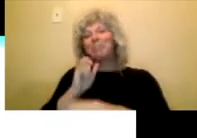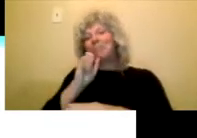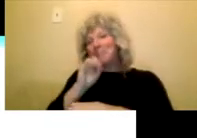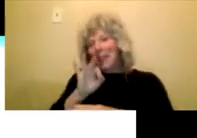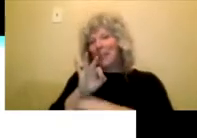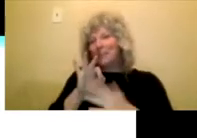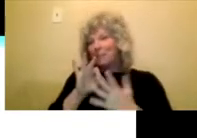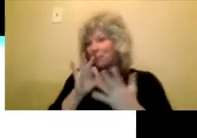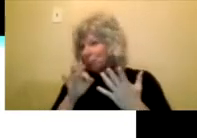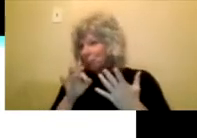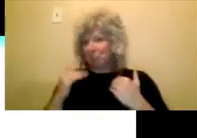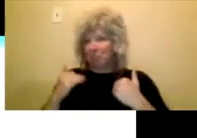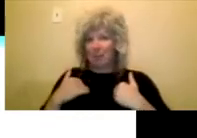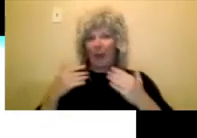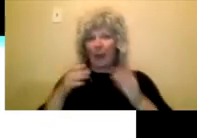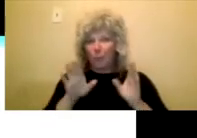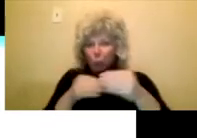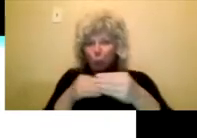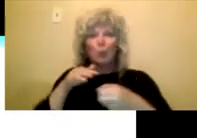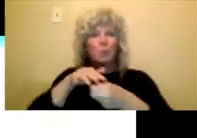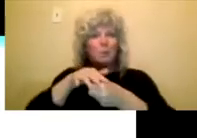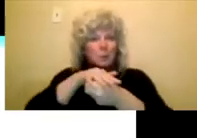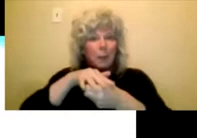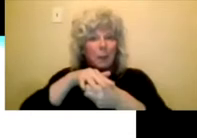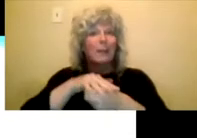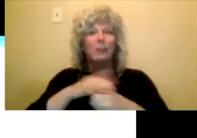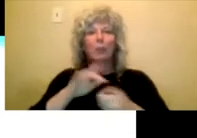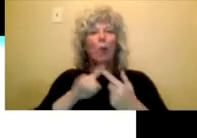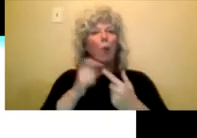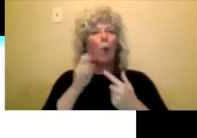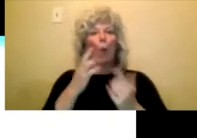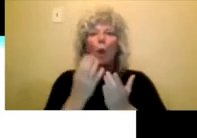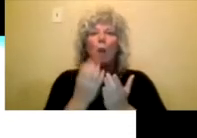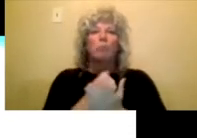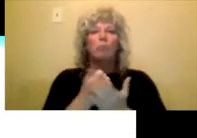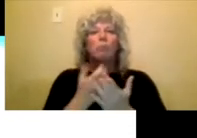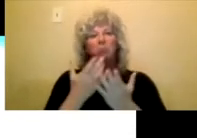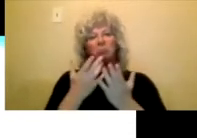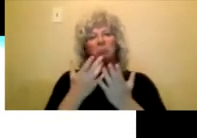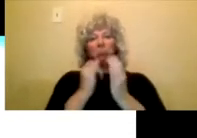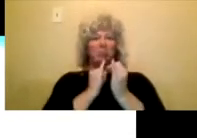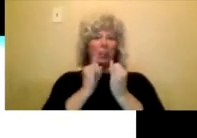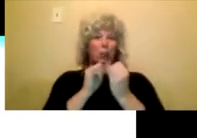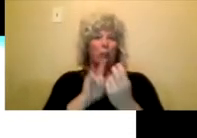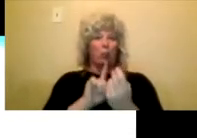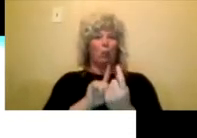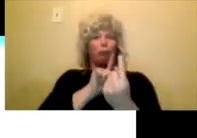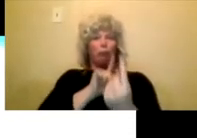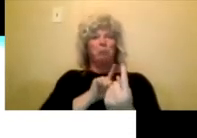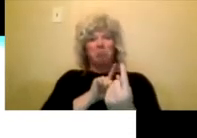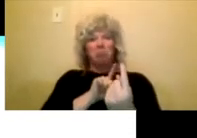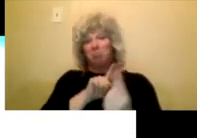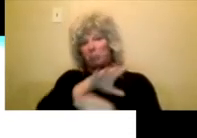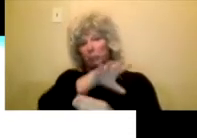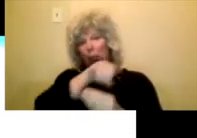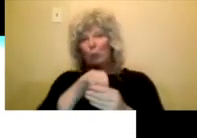or need to do an interview or something like that. You can cover the cost of that.